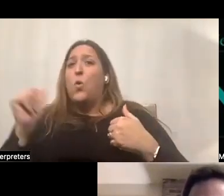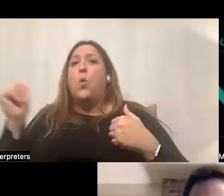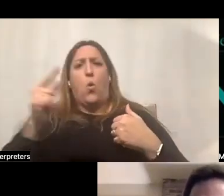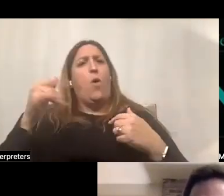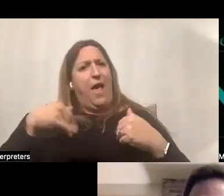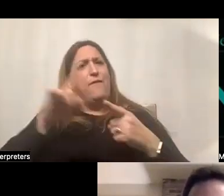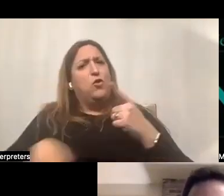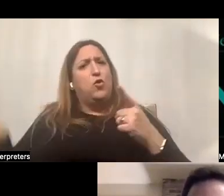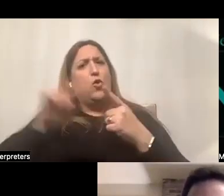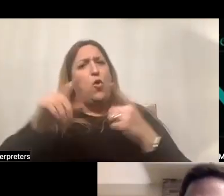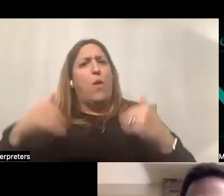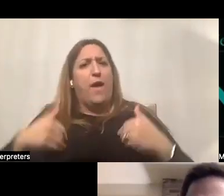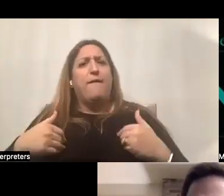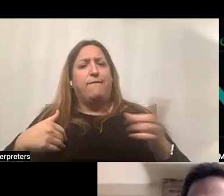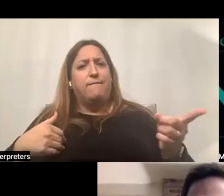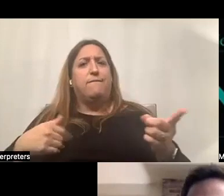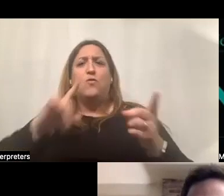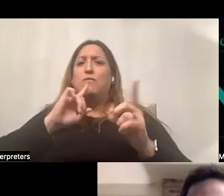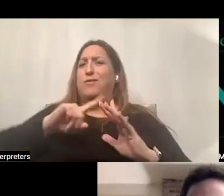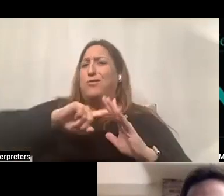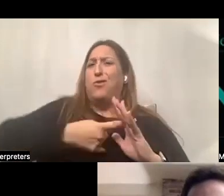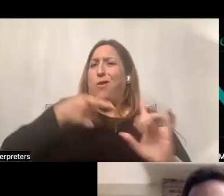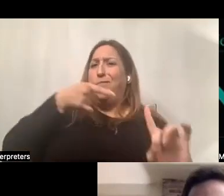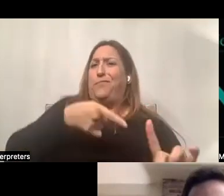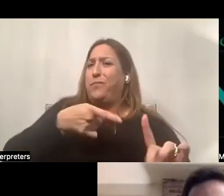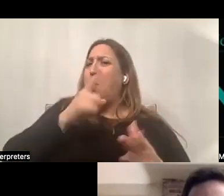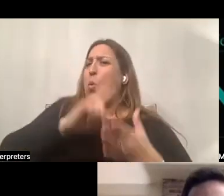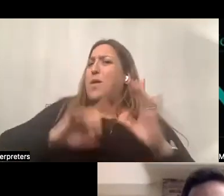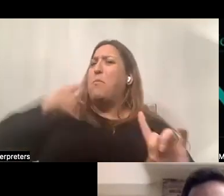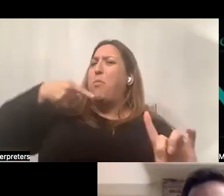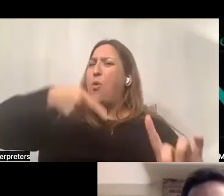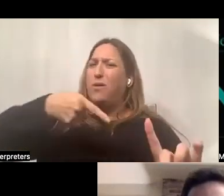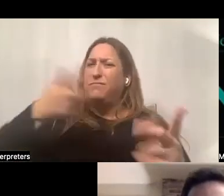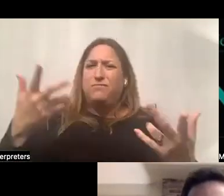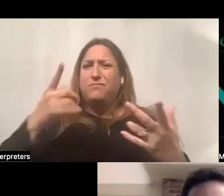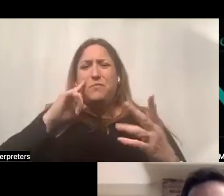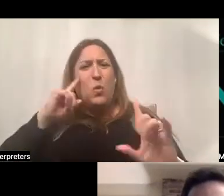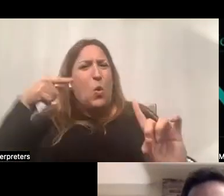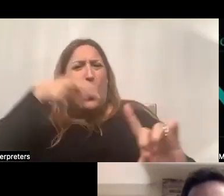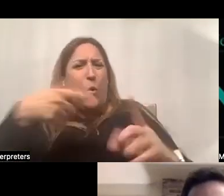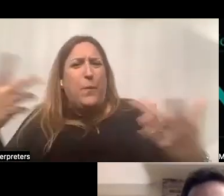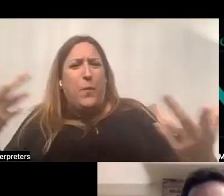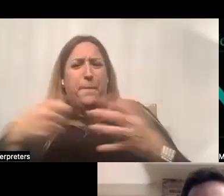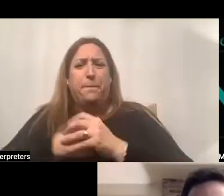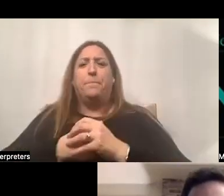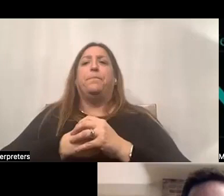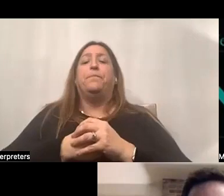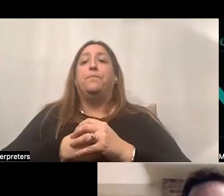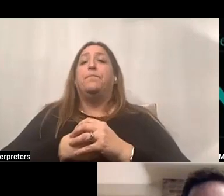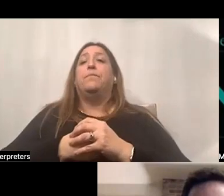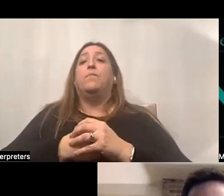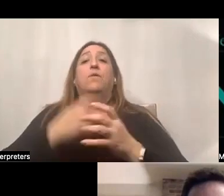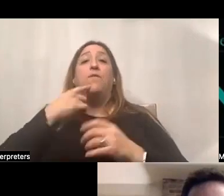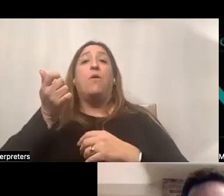Um, so really the starting point, I think is what's the purpose, what's the intention. Um, and at the end of the day, for any of the